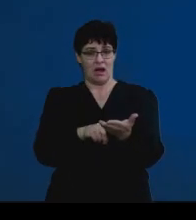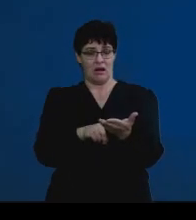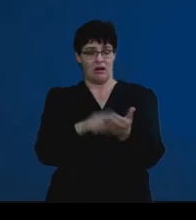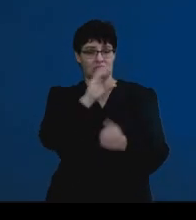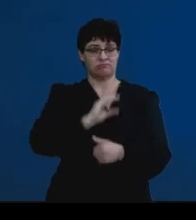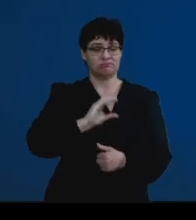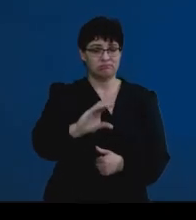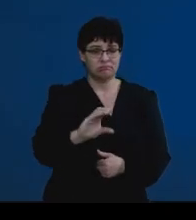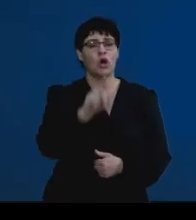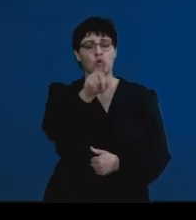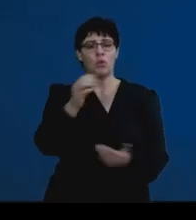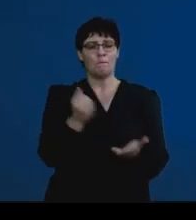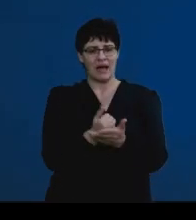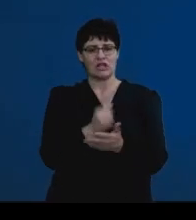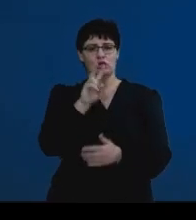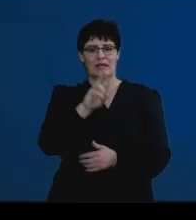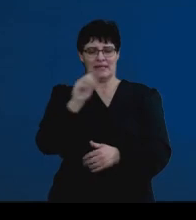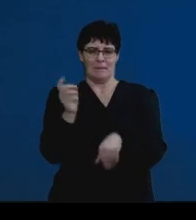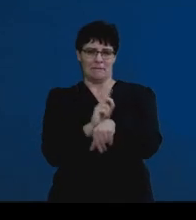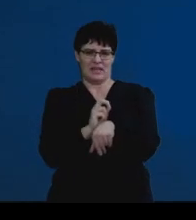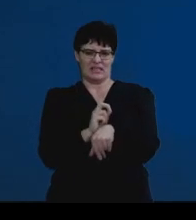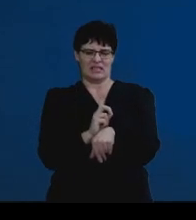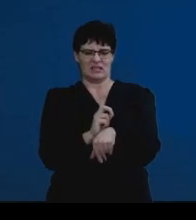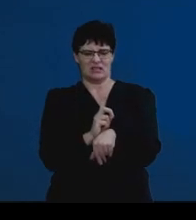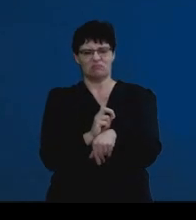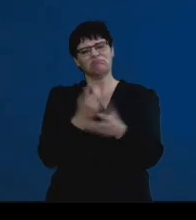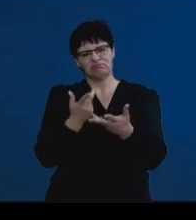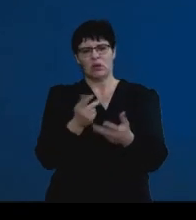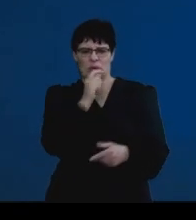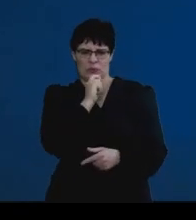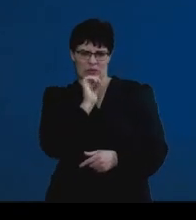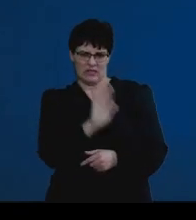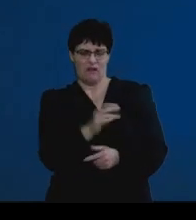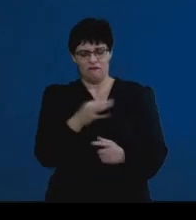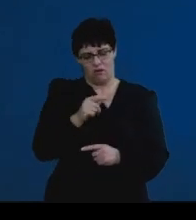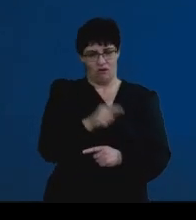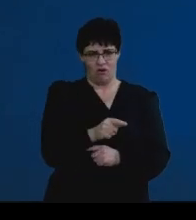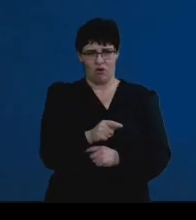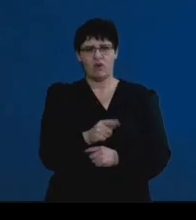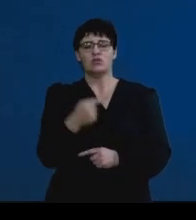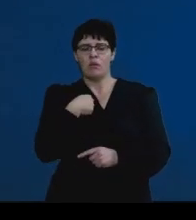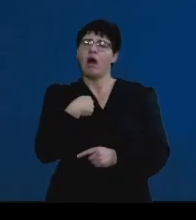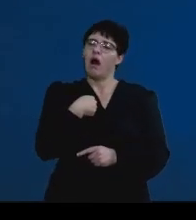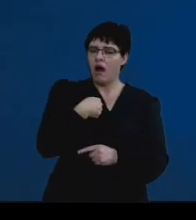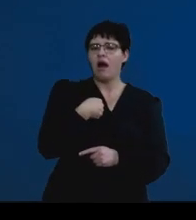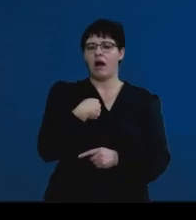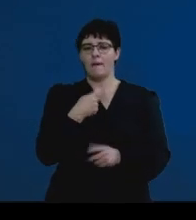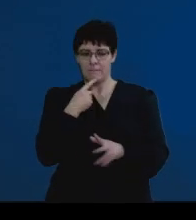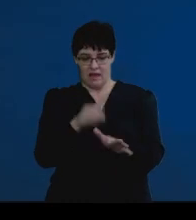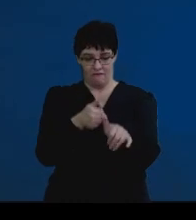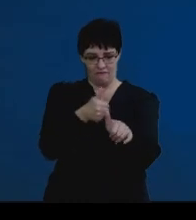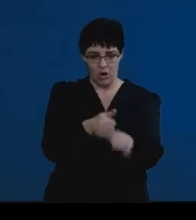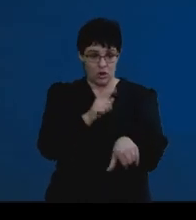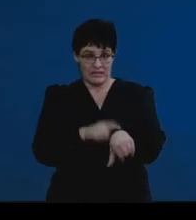you've got to spend 20 minutes on that, more or less. And I think it will give you a good guide to whether you're on track